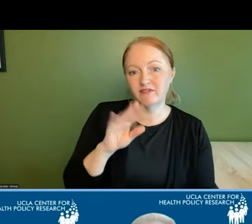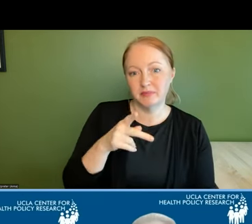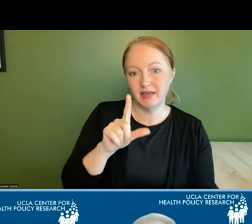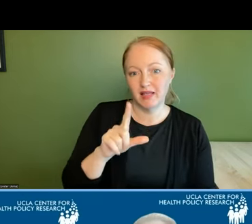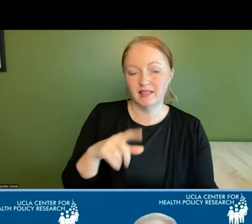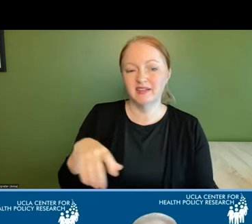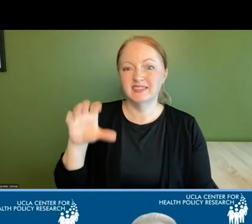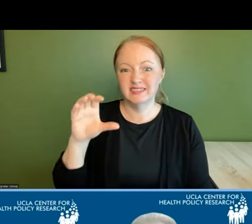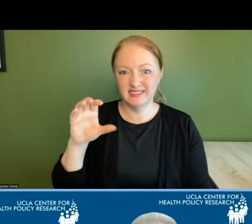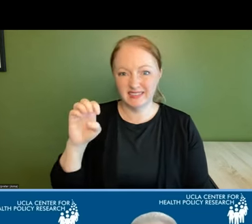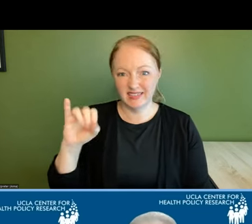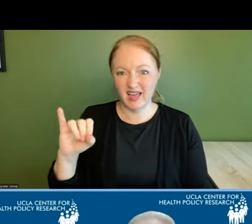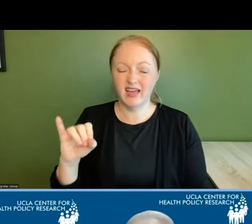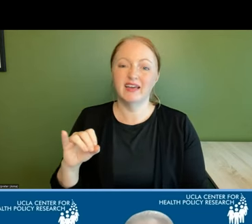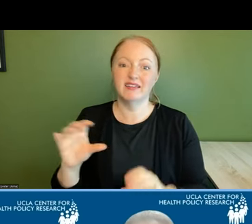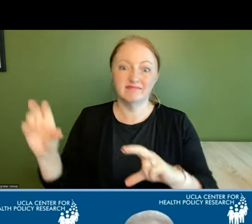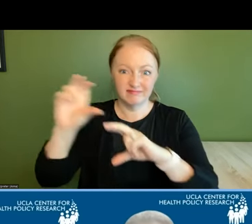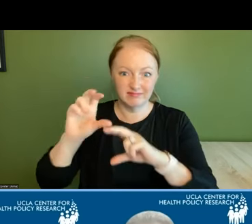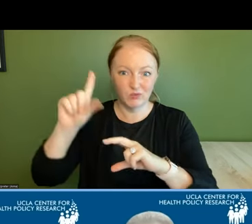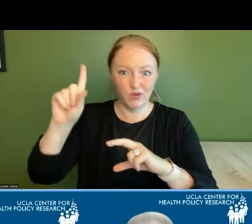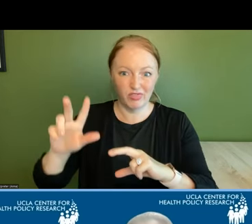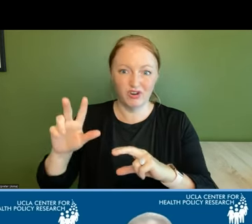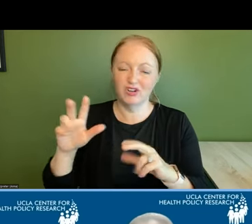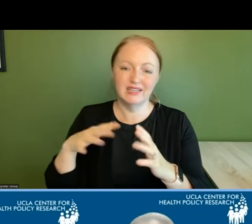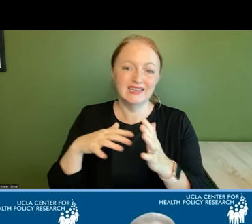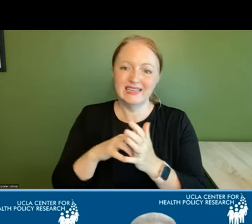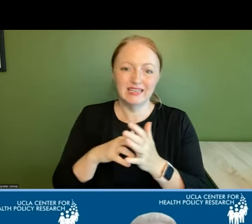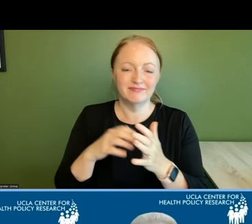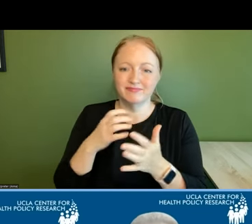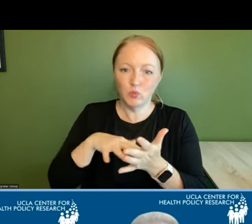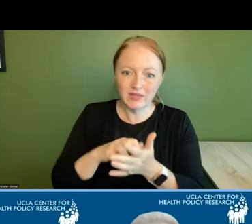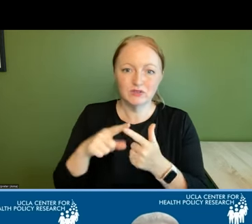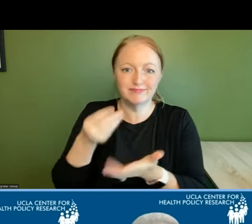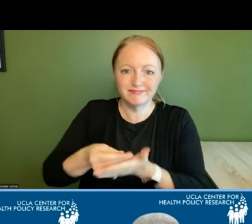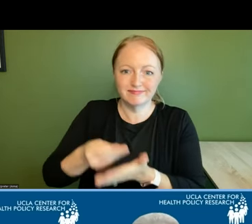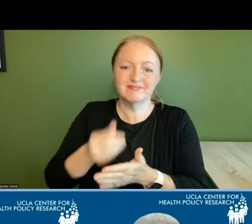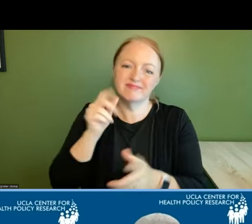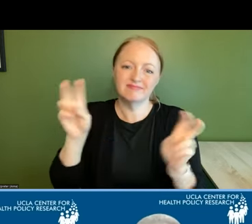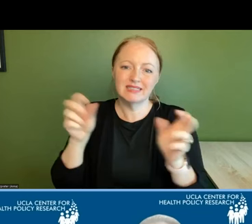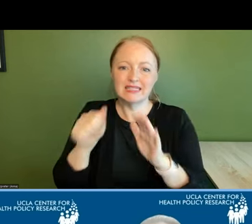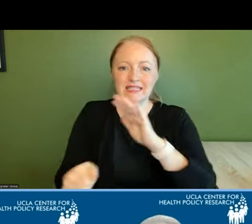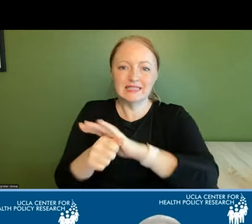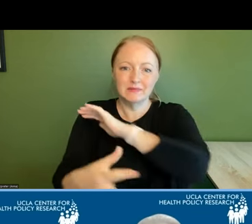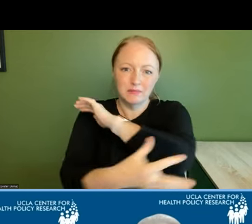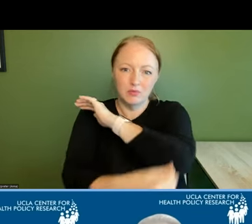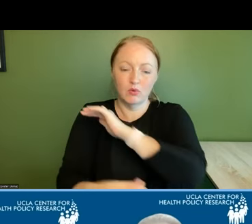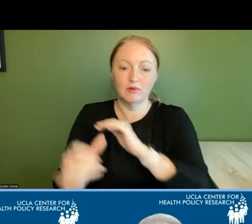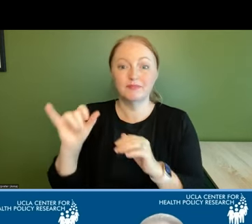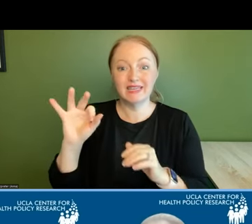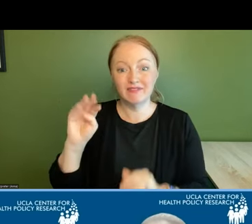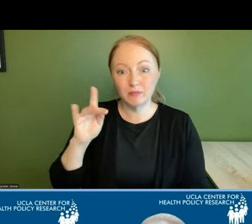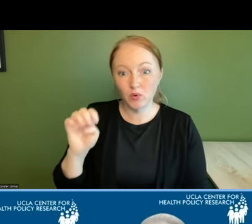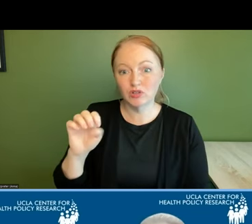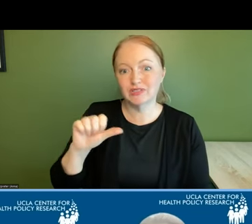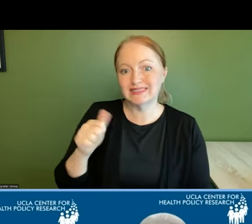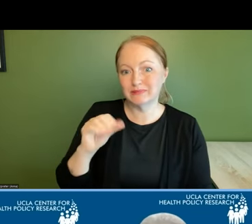identifies an additional one-third as economically insecure and among the hidden poor homeowners with a mortgage increase from 10